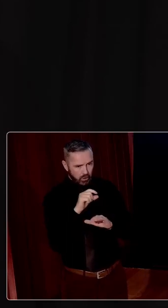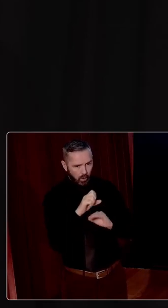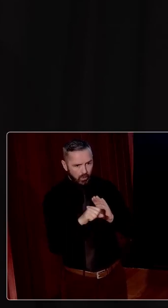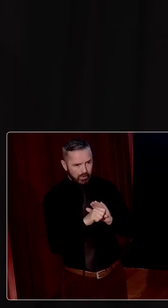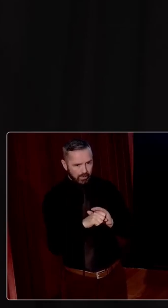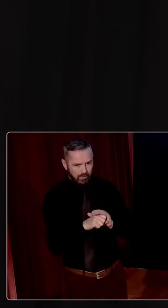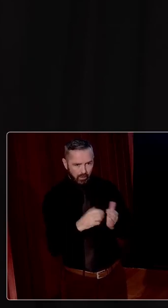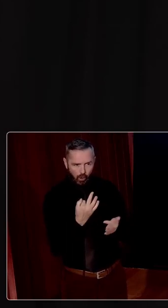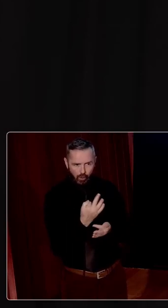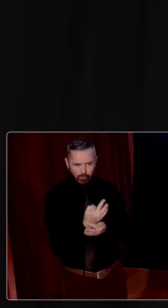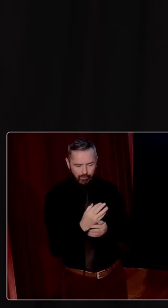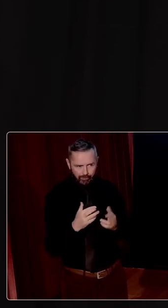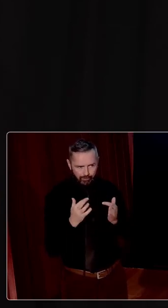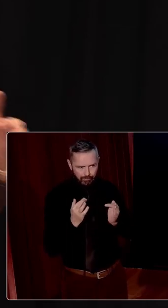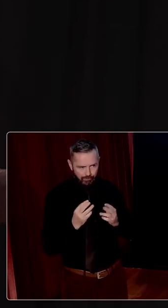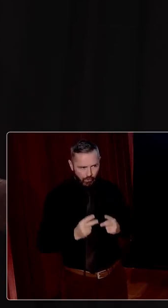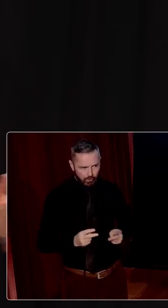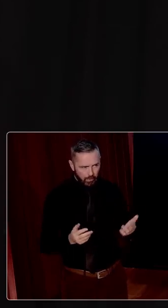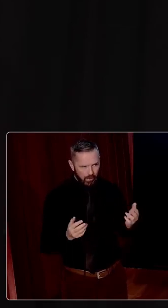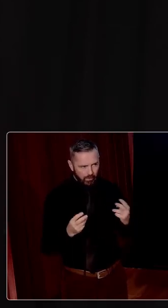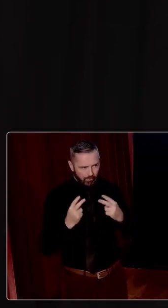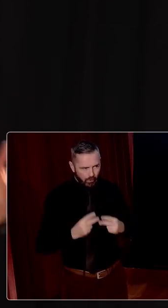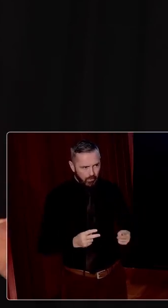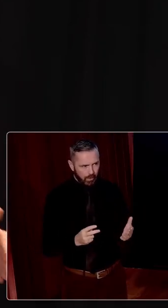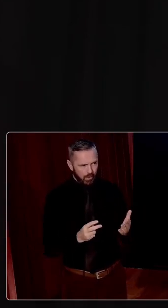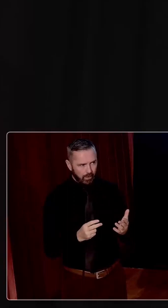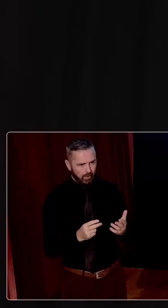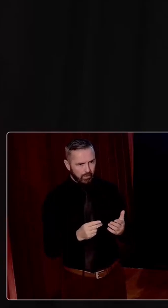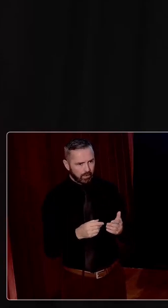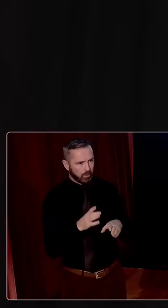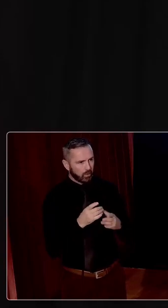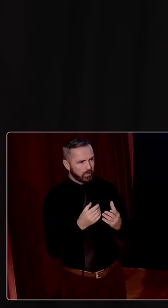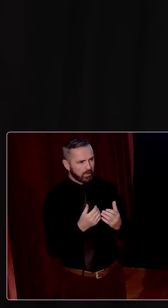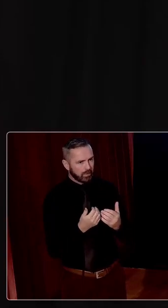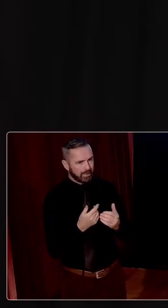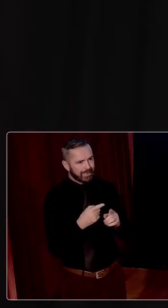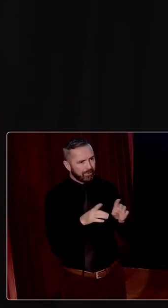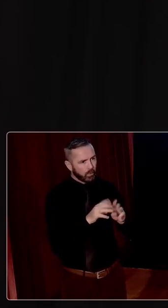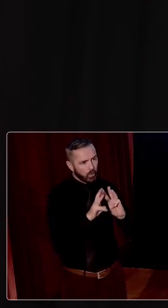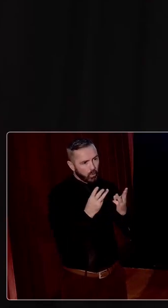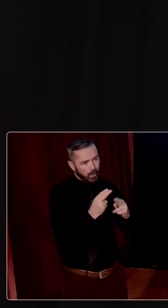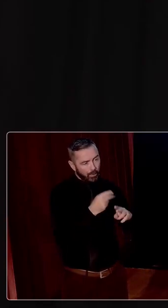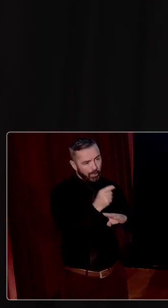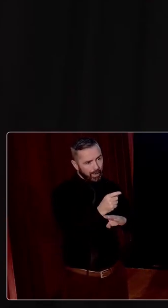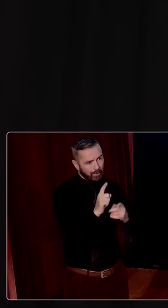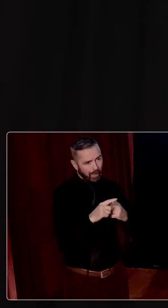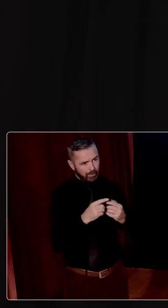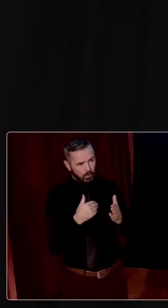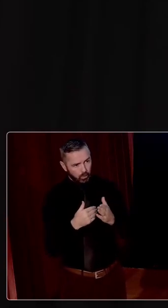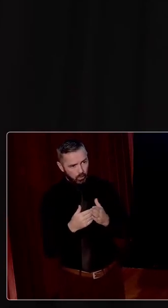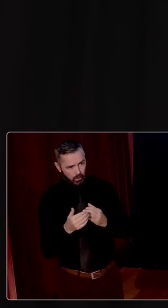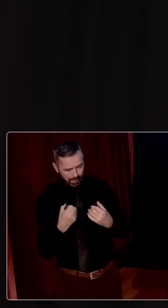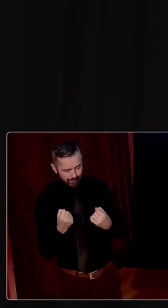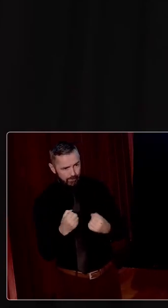particular vulnerabilities, depending on the fit between them and the world out there, and how they navigate geopolitics,